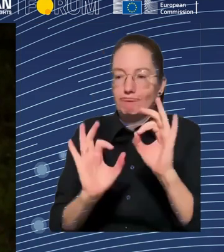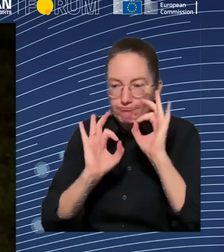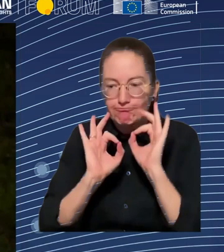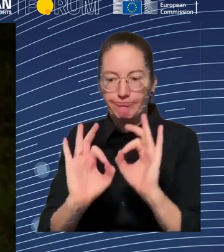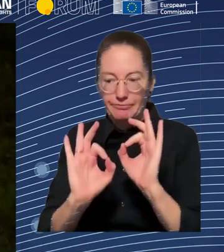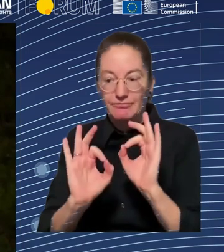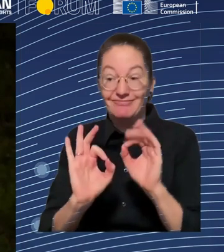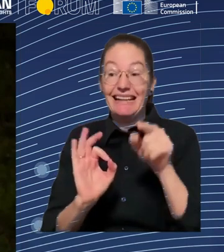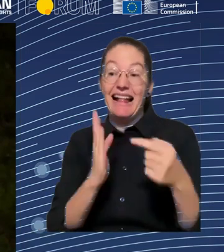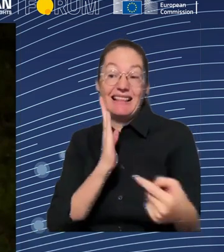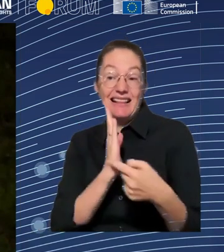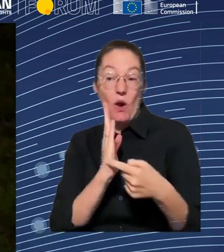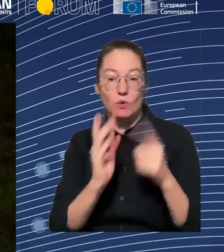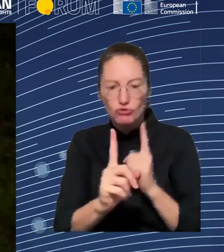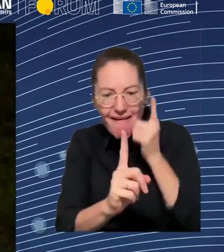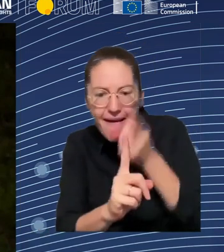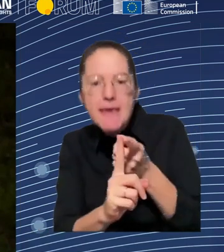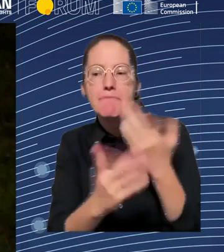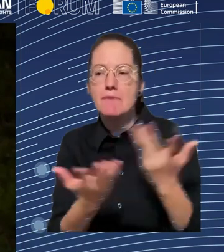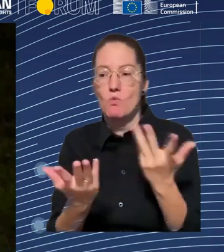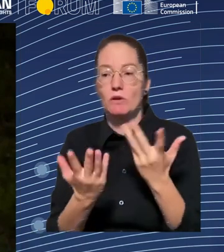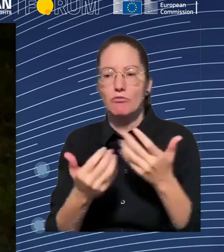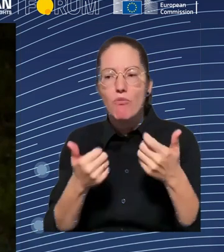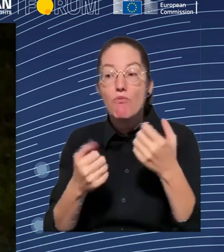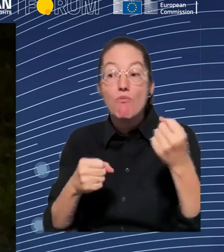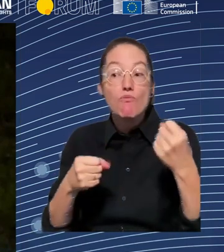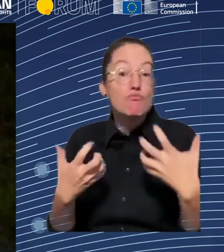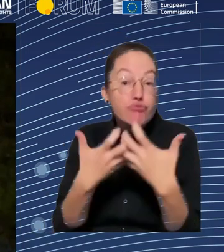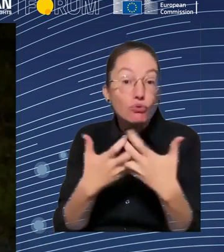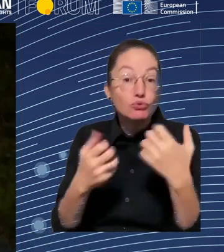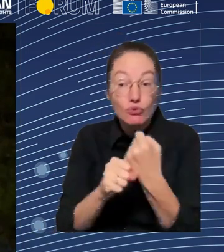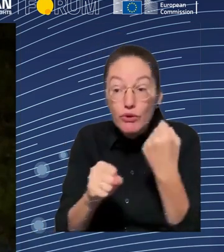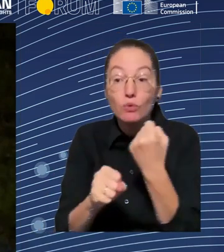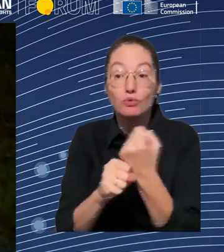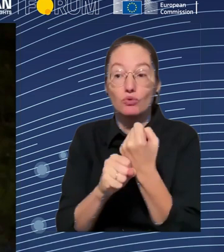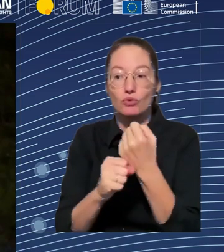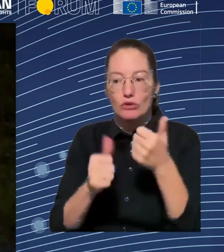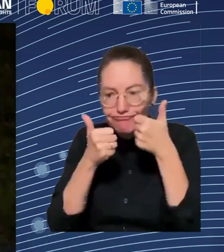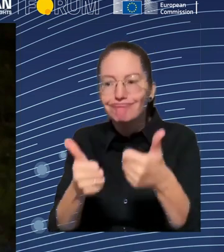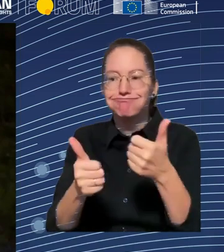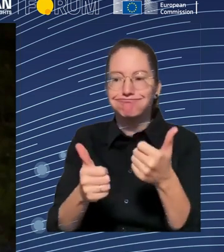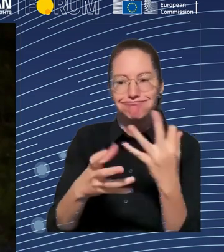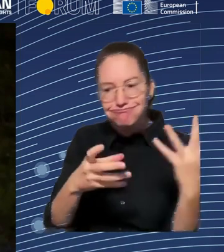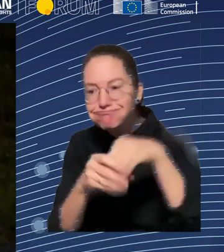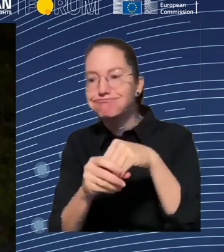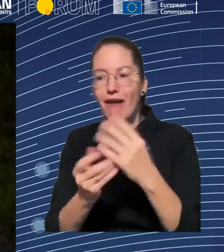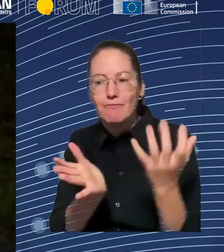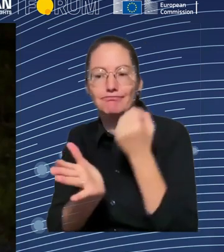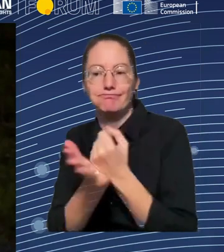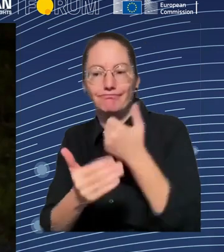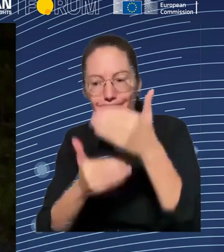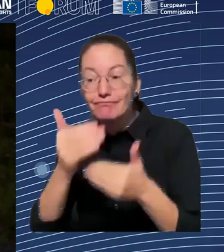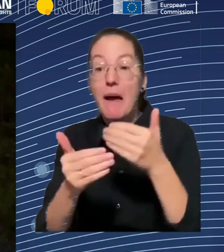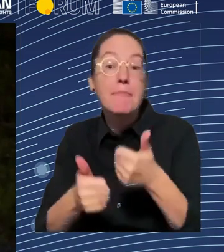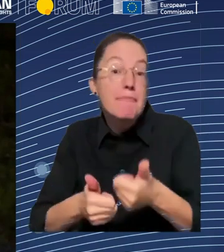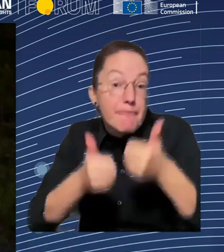have a baseline of guarantee that jobs will be retained, that workers will not be hurt. If you are trying to